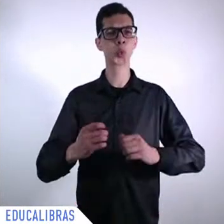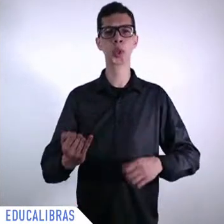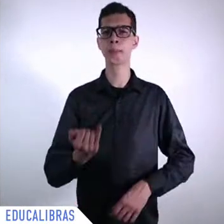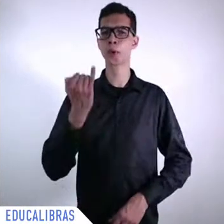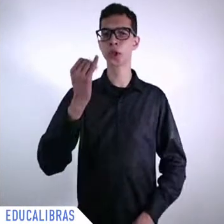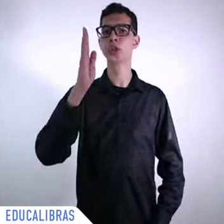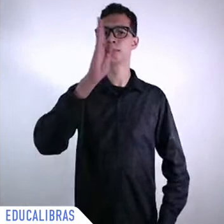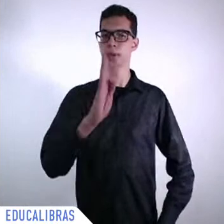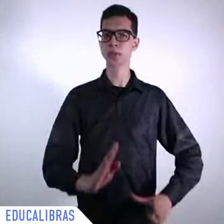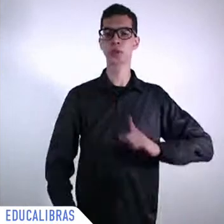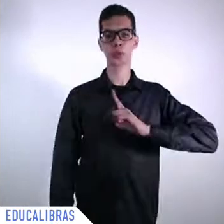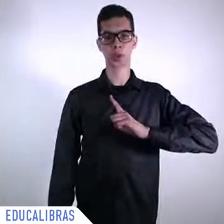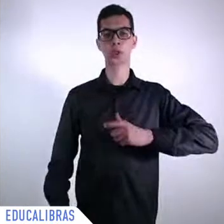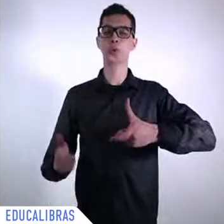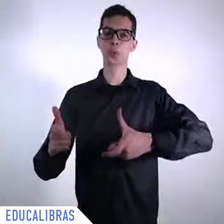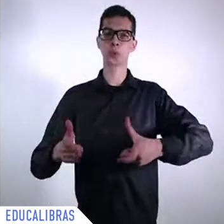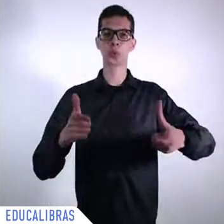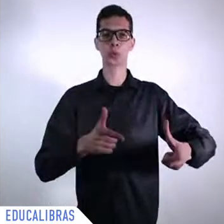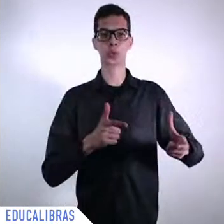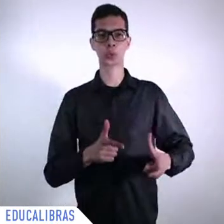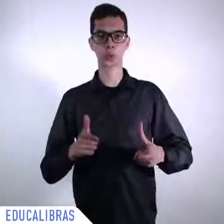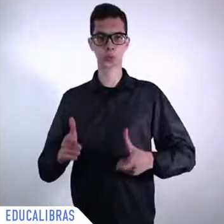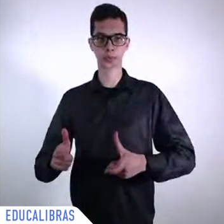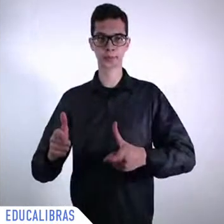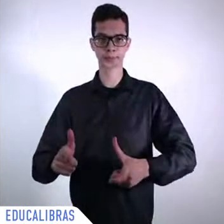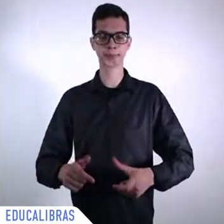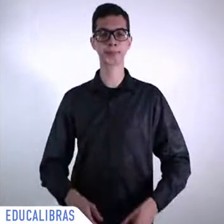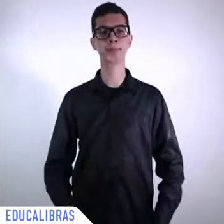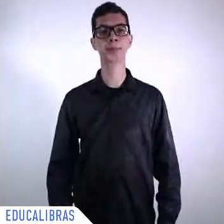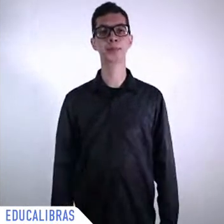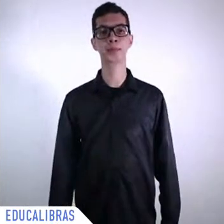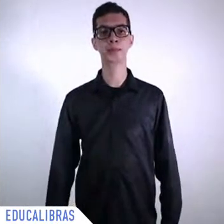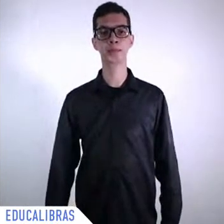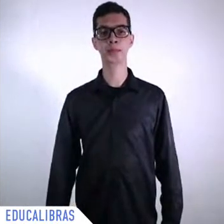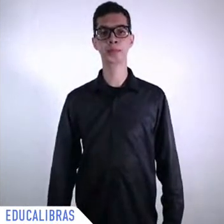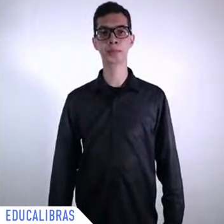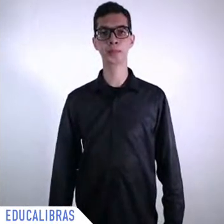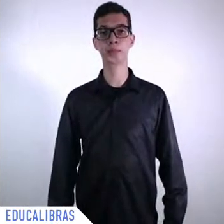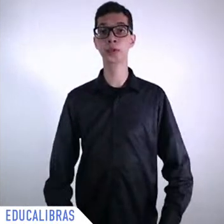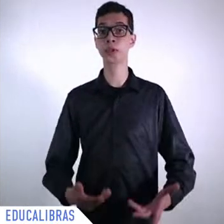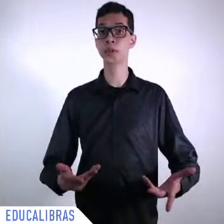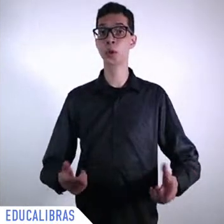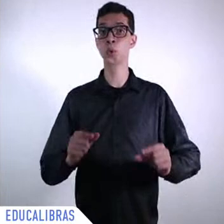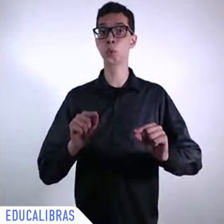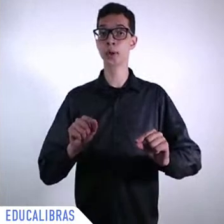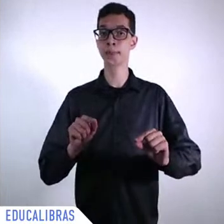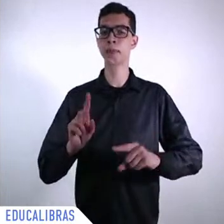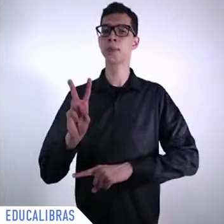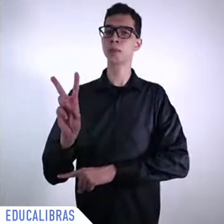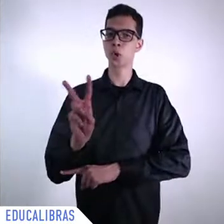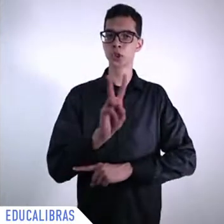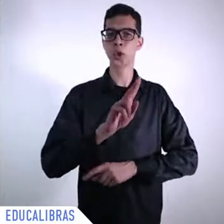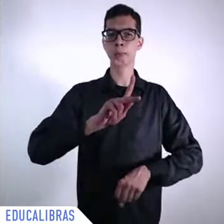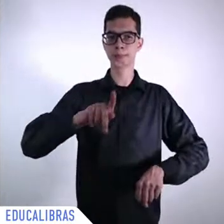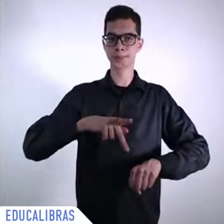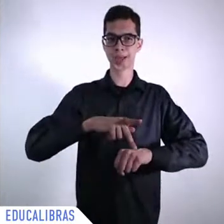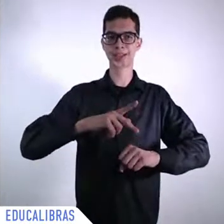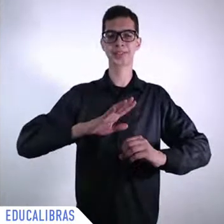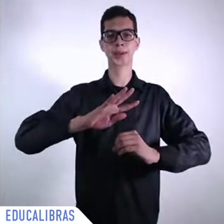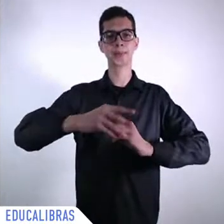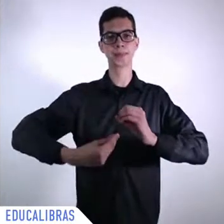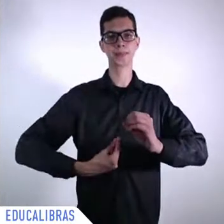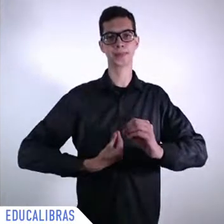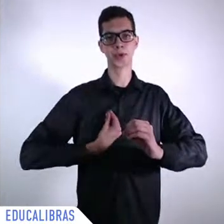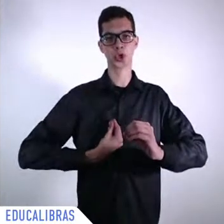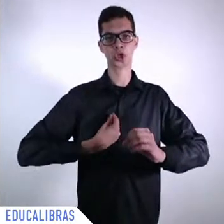of efforts for the protection of biodiversity in the country which unfortunately is currently subject to some